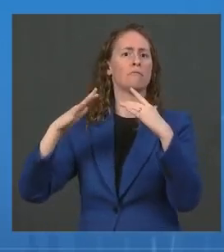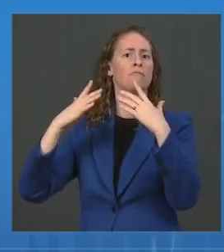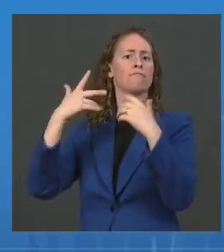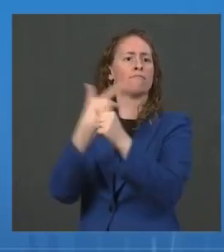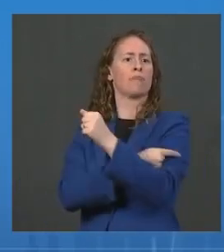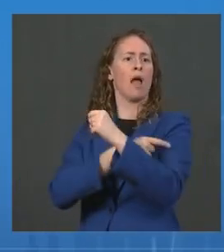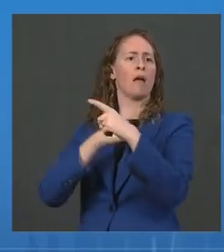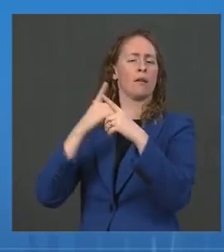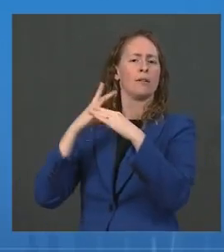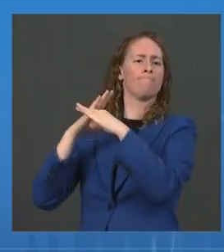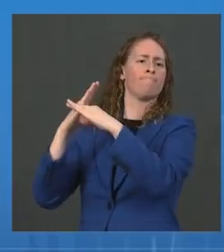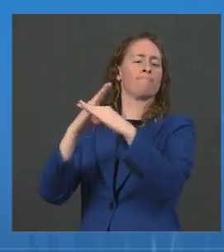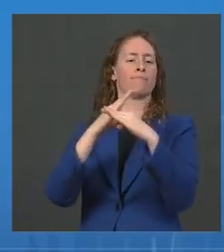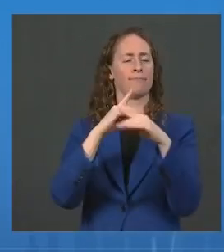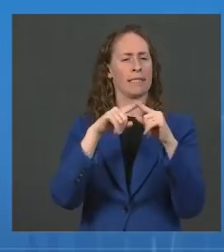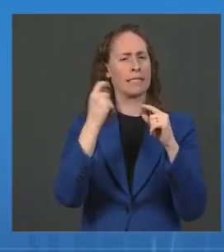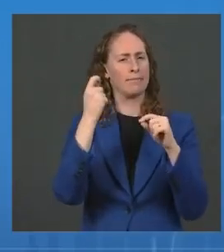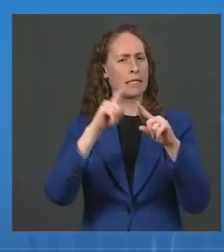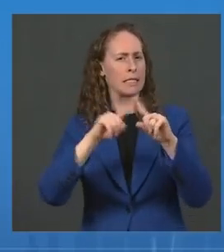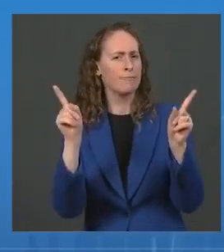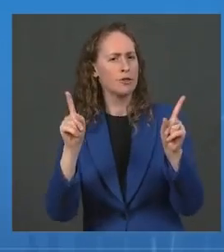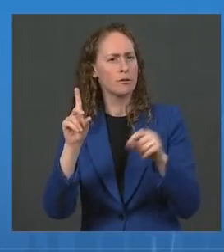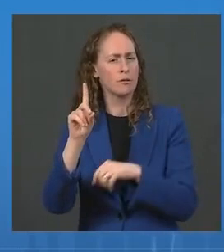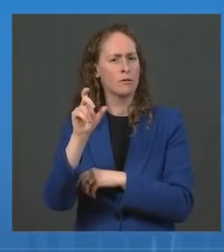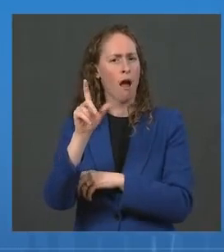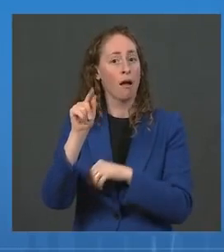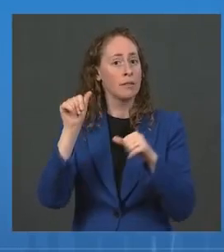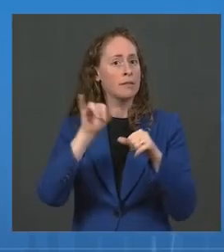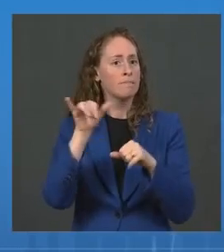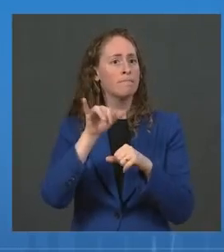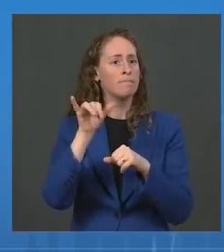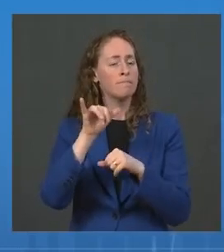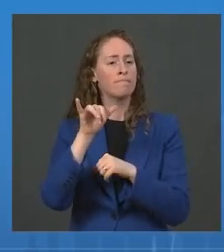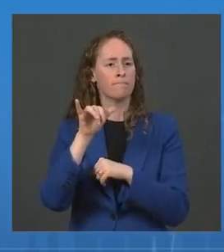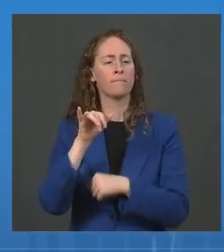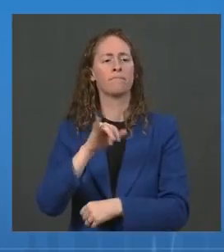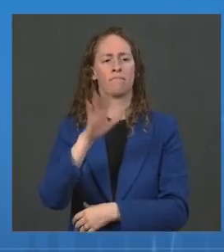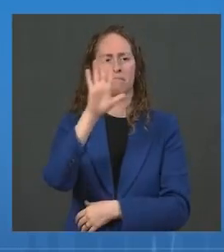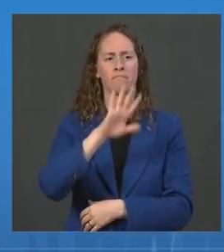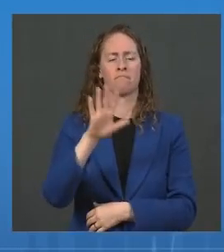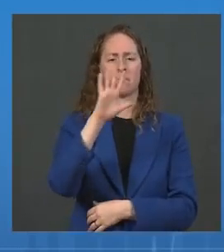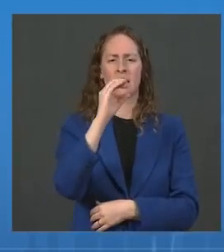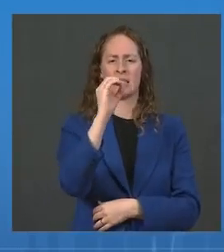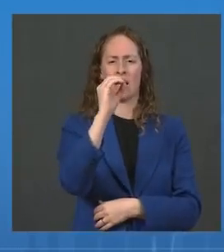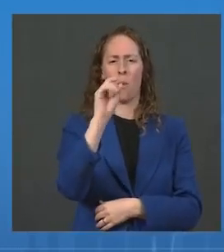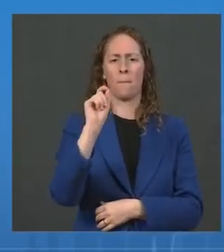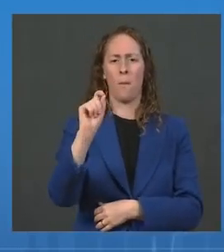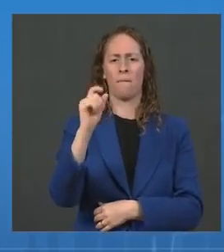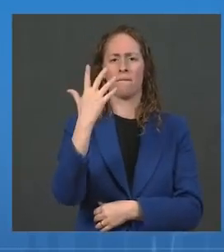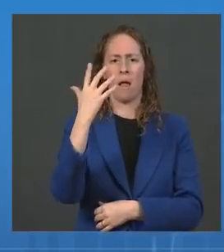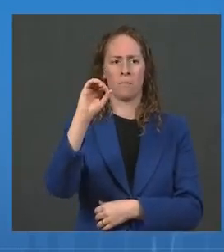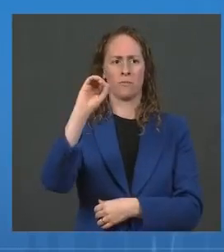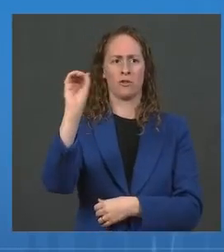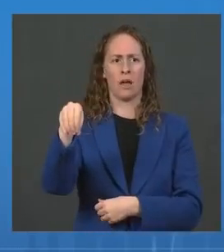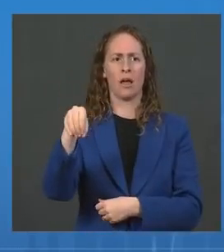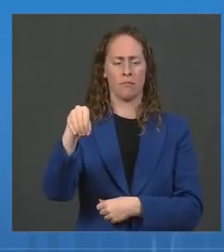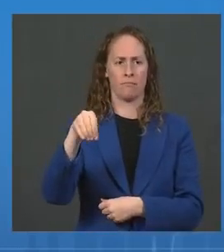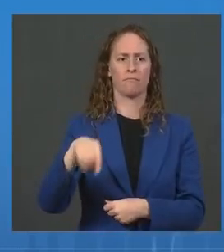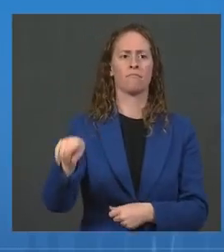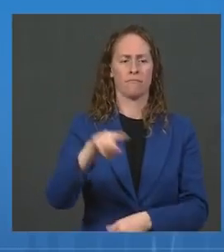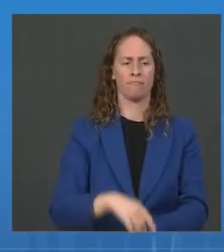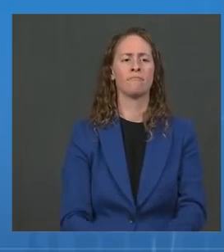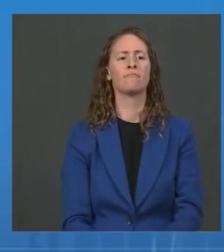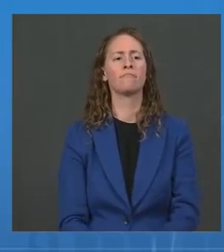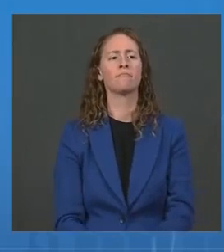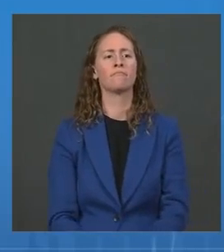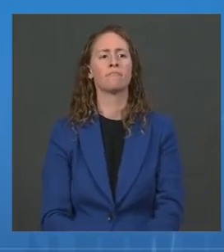importantly, only 0.5 percent of the isolates in the United States are Mu. And if